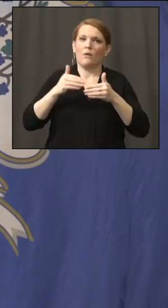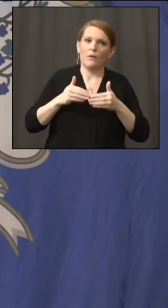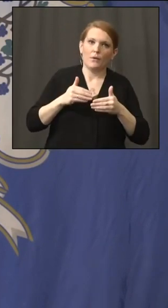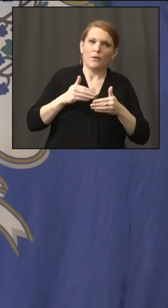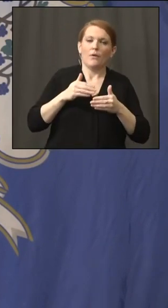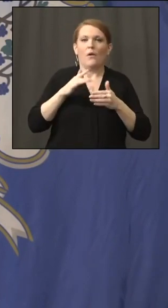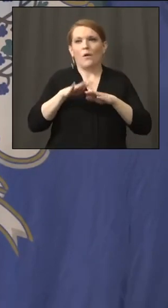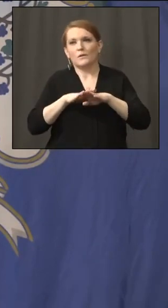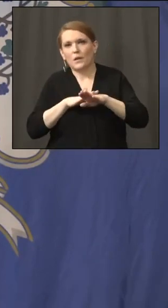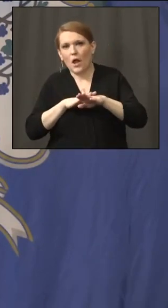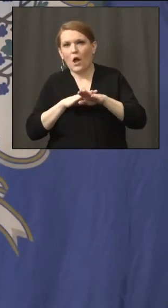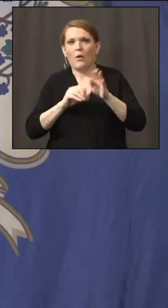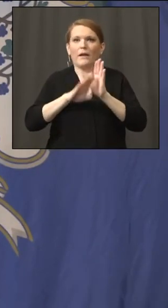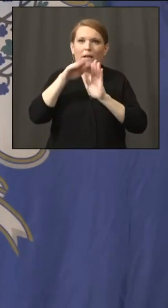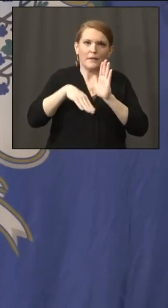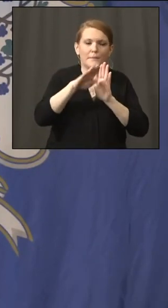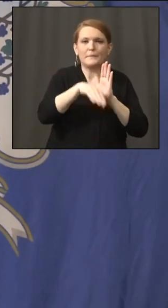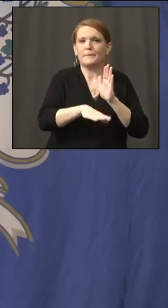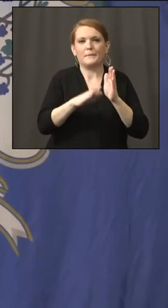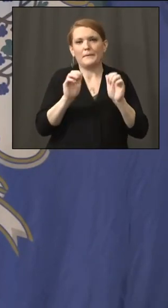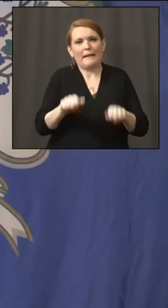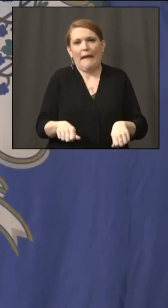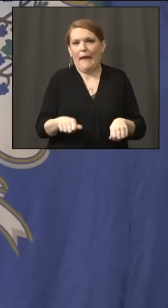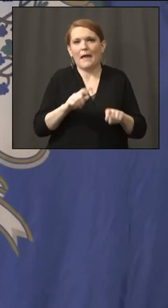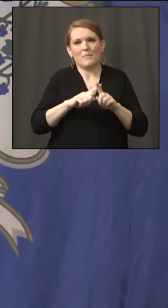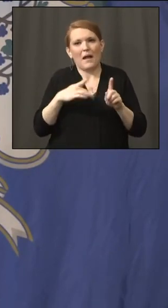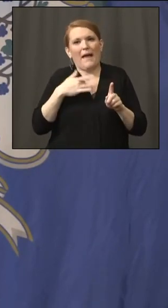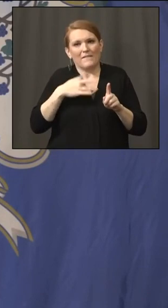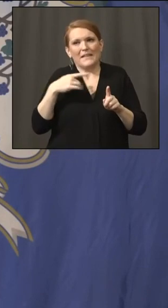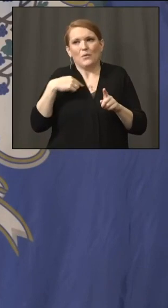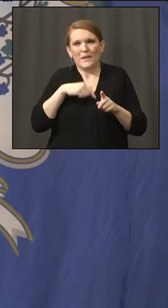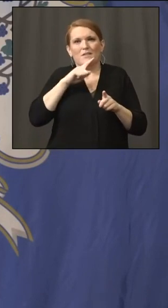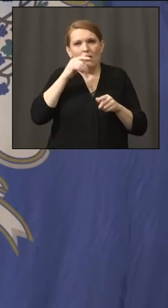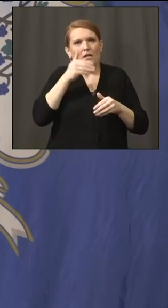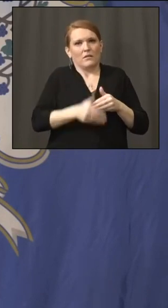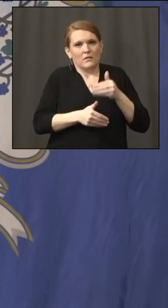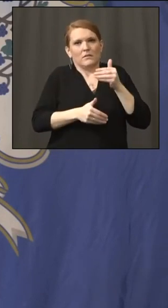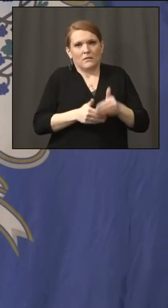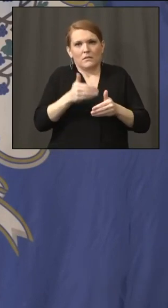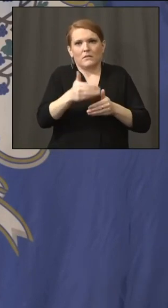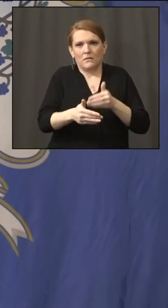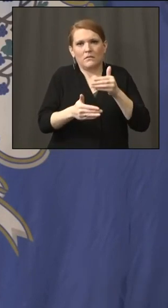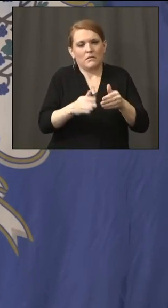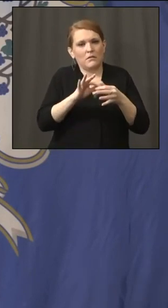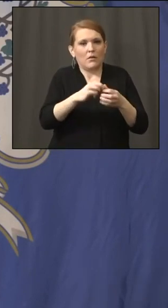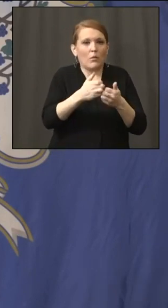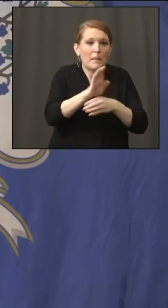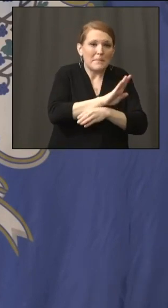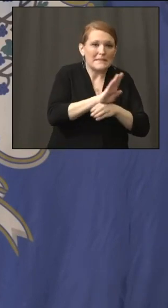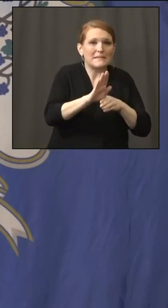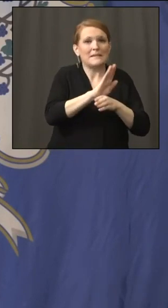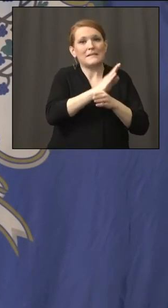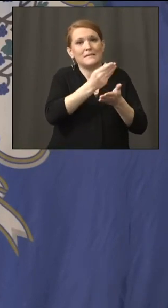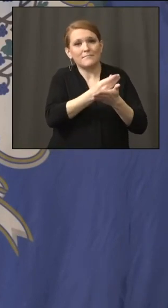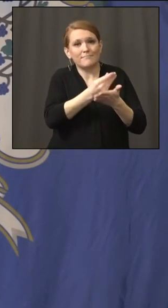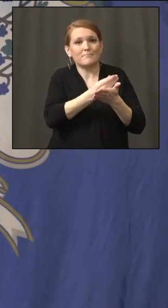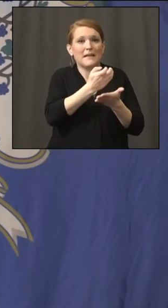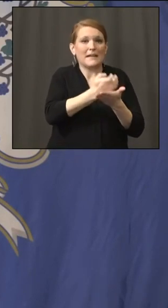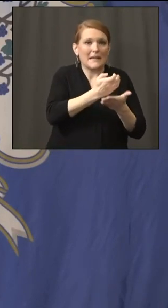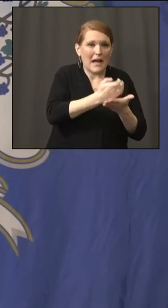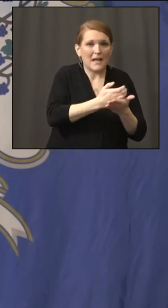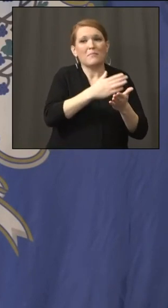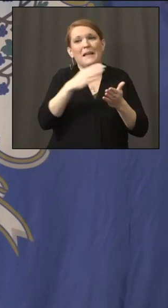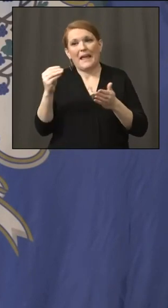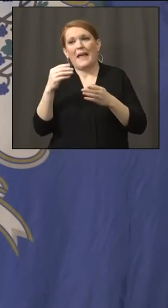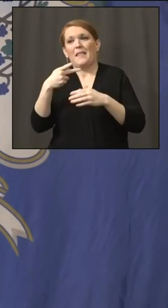But I do think we're making progress. I think we're making progress on the economic front and more importantly on the public health front. Let's hang in there